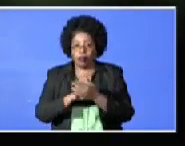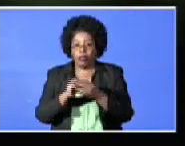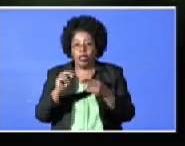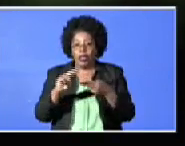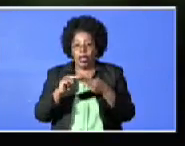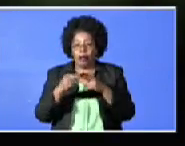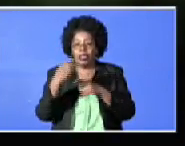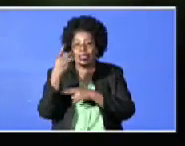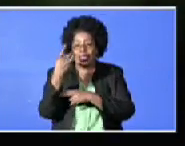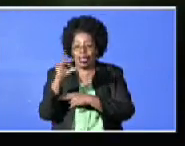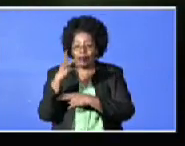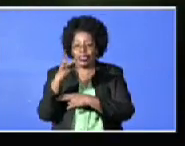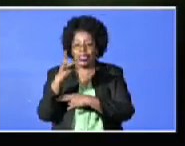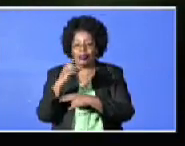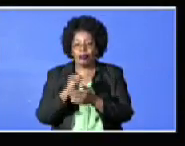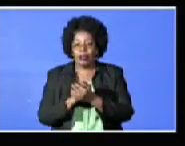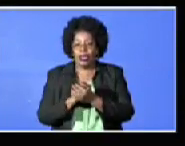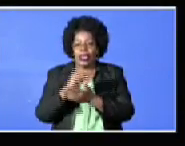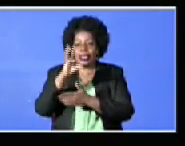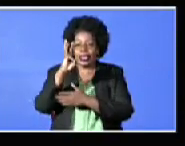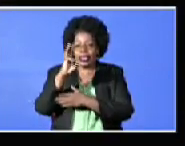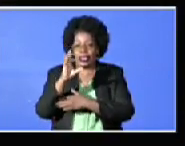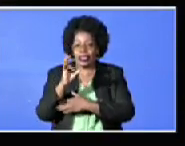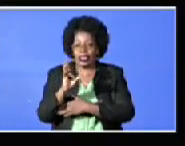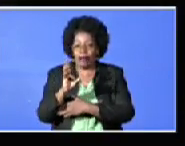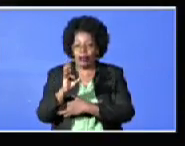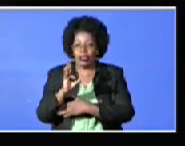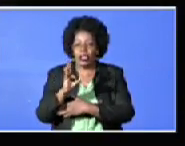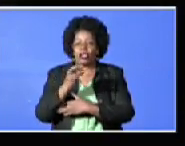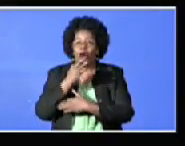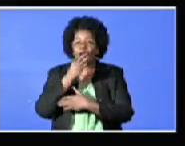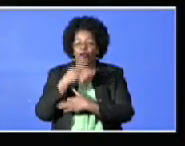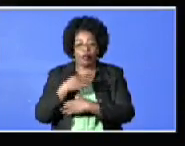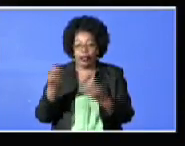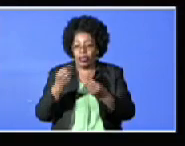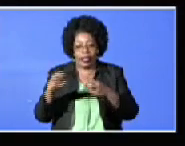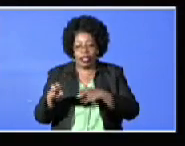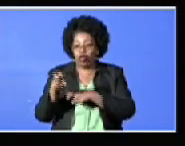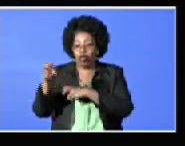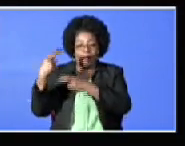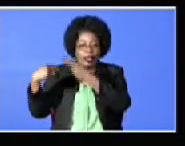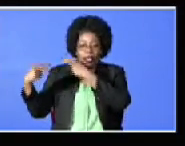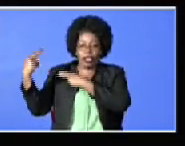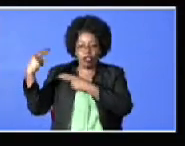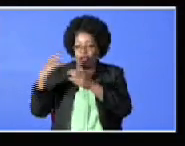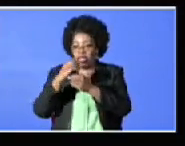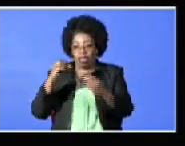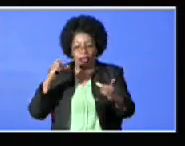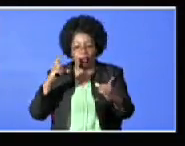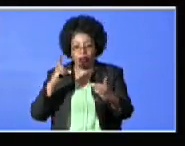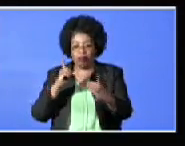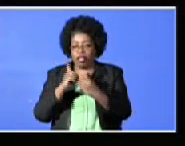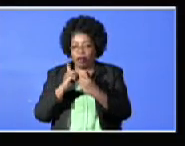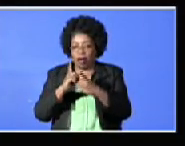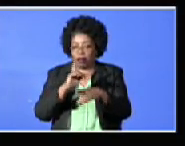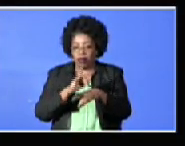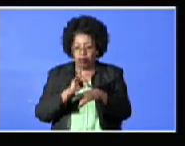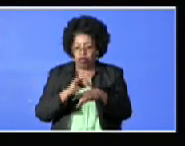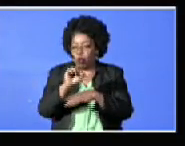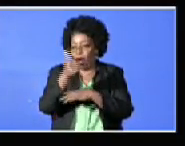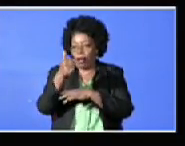17 is a 67-year-old female with no apparent history of travel and no direct link to other cases.